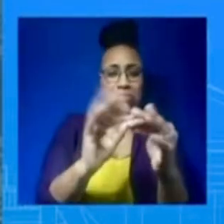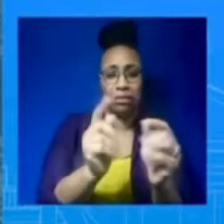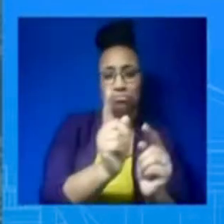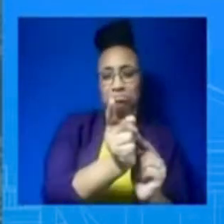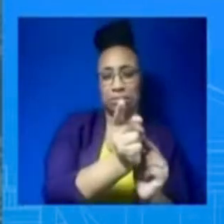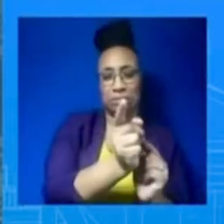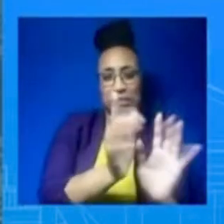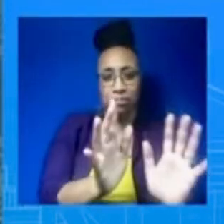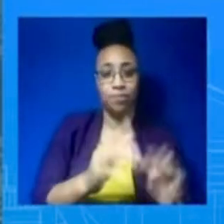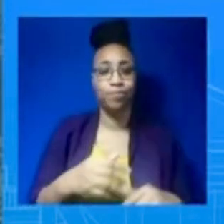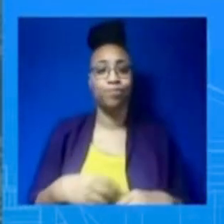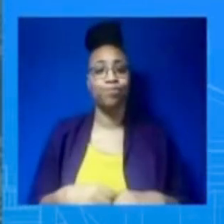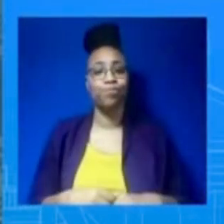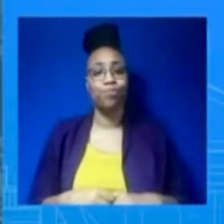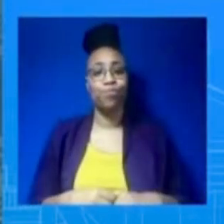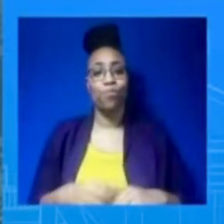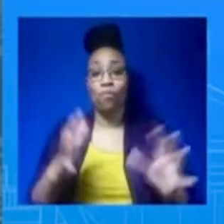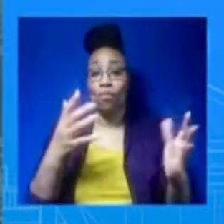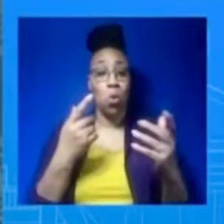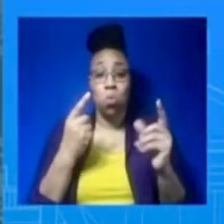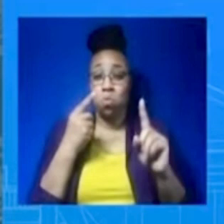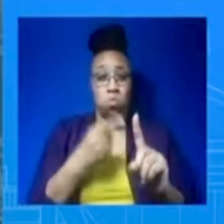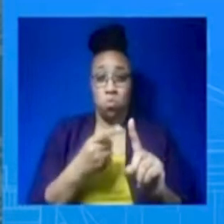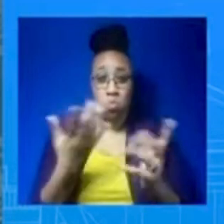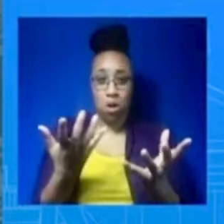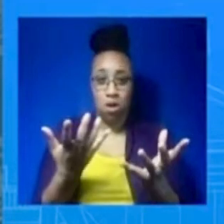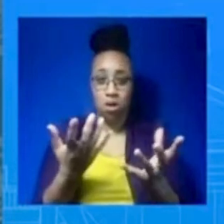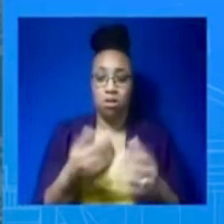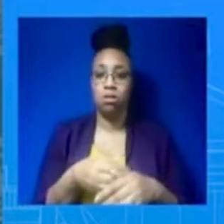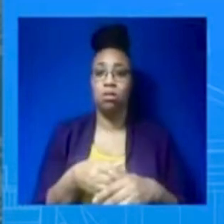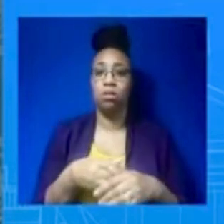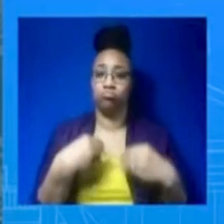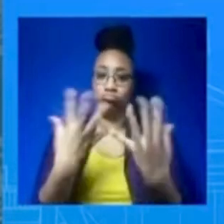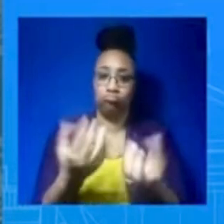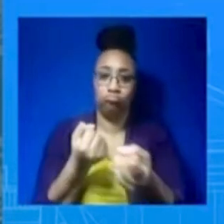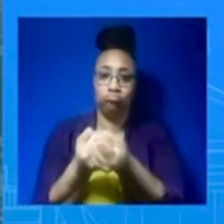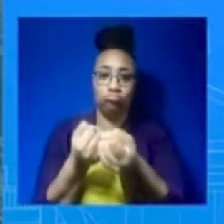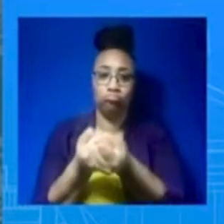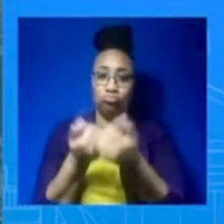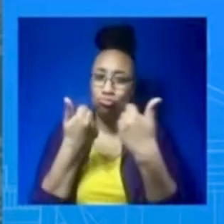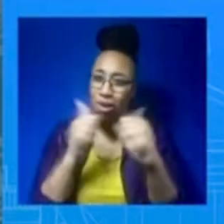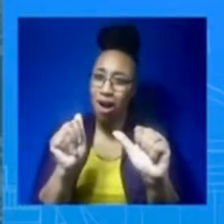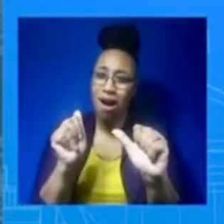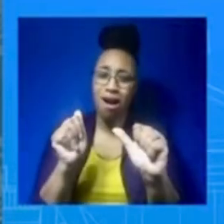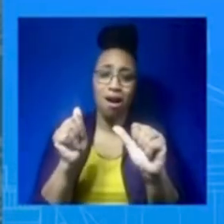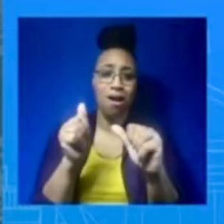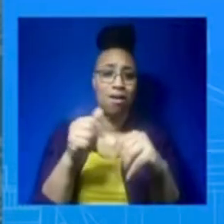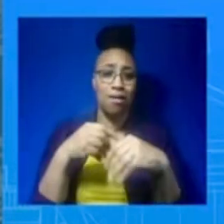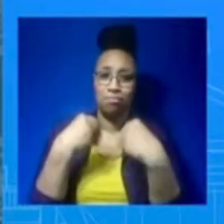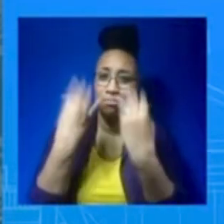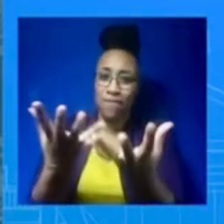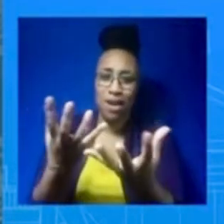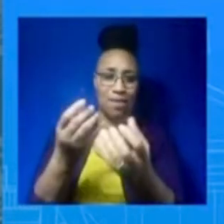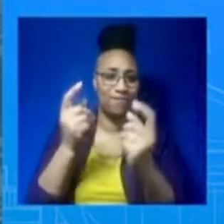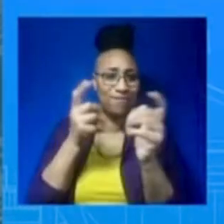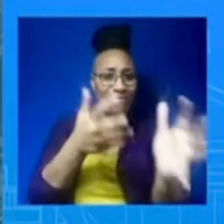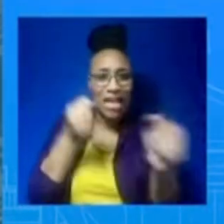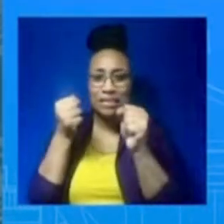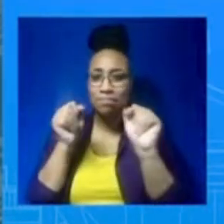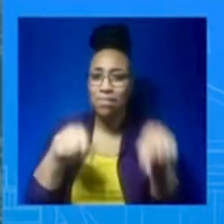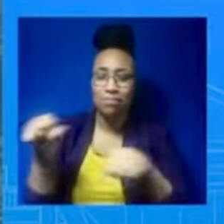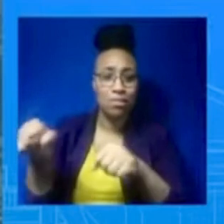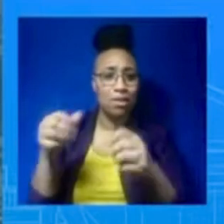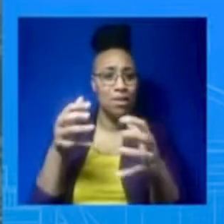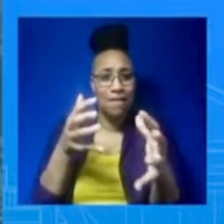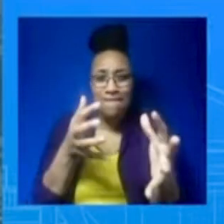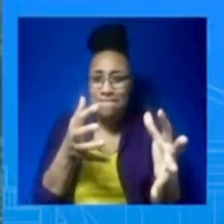fast as we can so that when the weather improves and we all have to assume and expect that the Russians will want to go back on